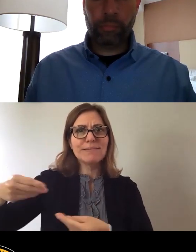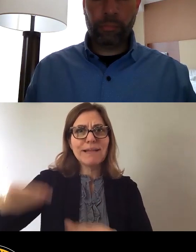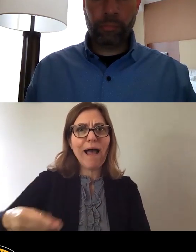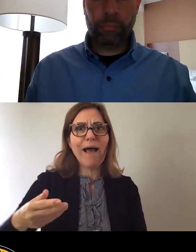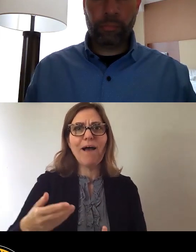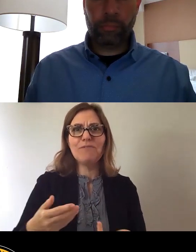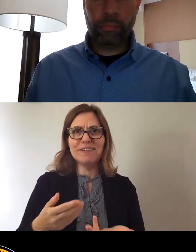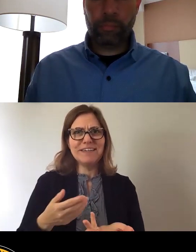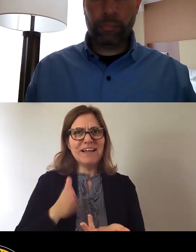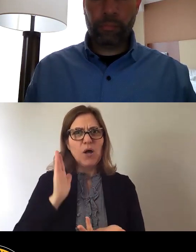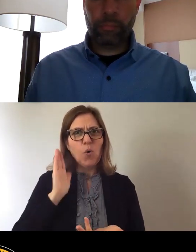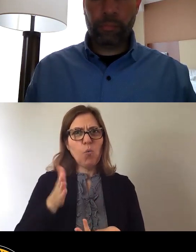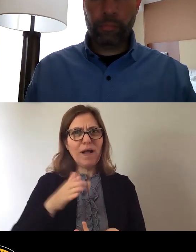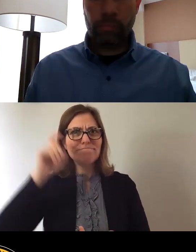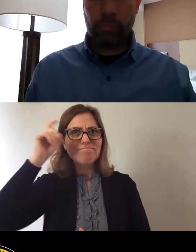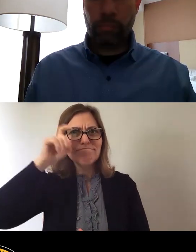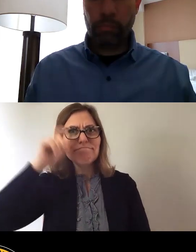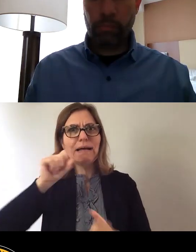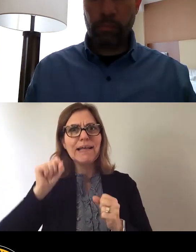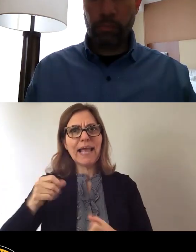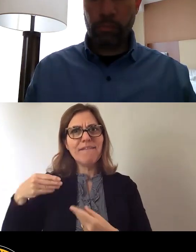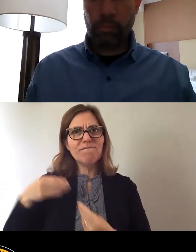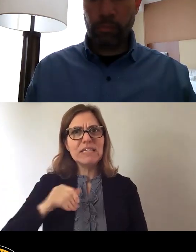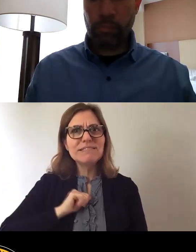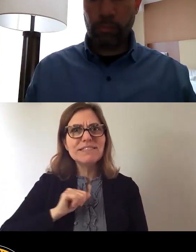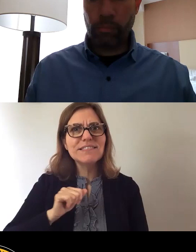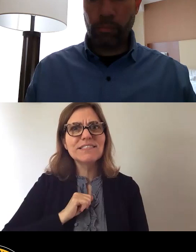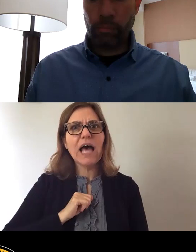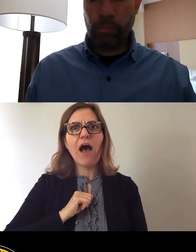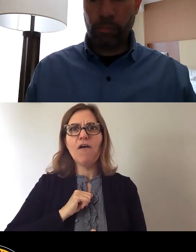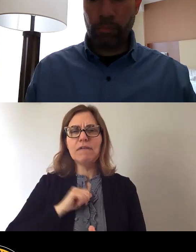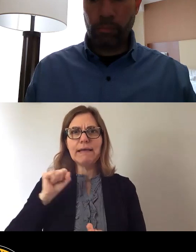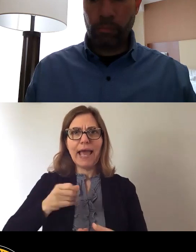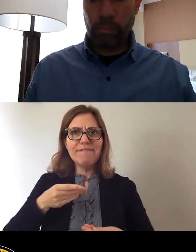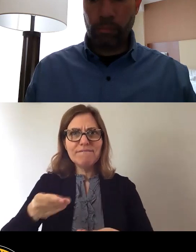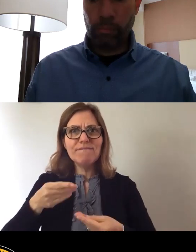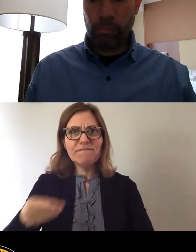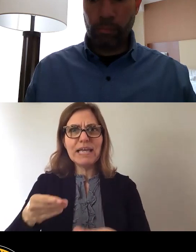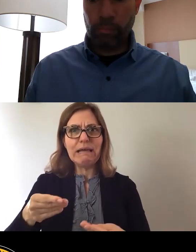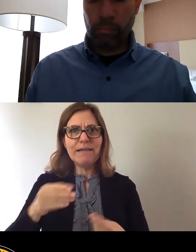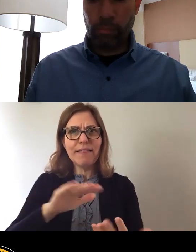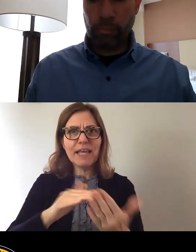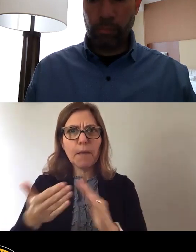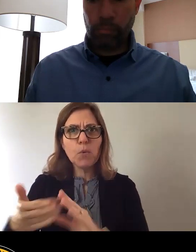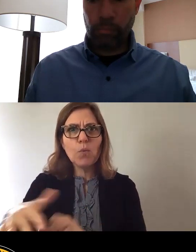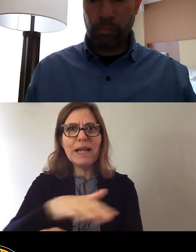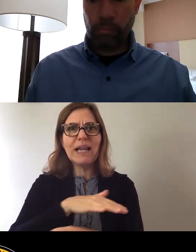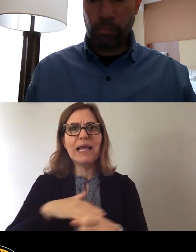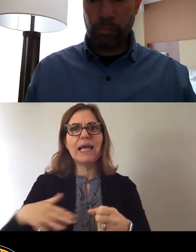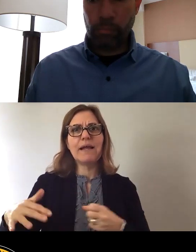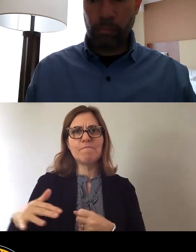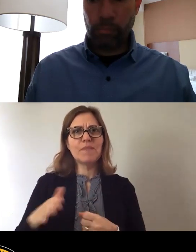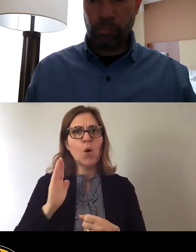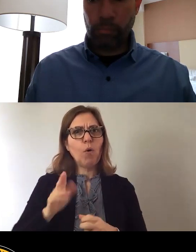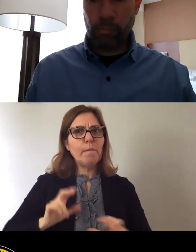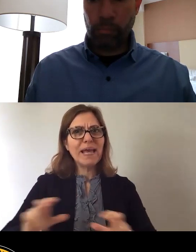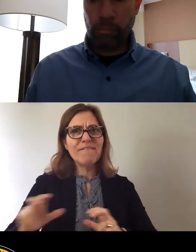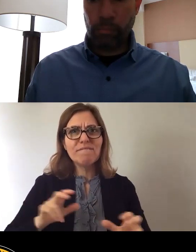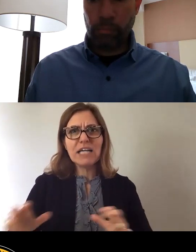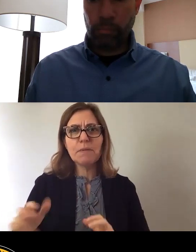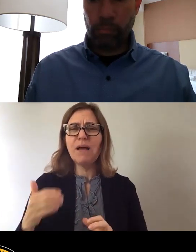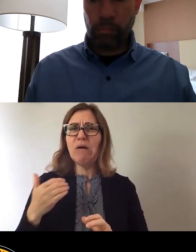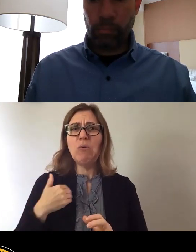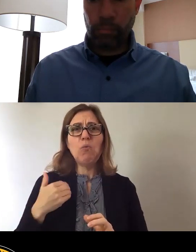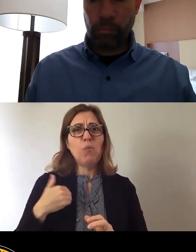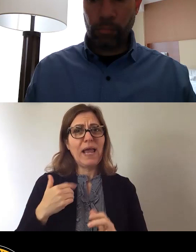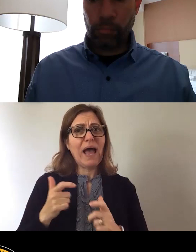themselves, to feed their communities that are vested into their communities. You have large plots of land the city of Pittsburgh